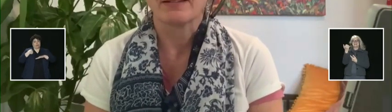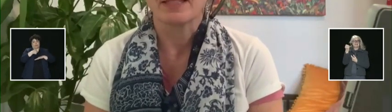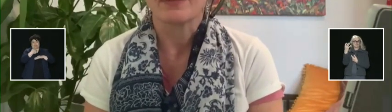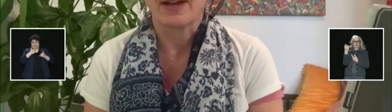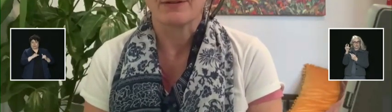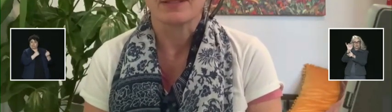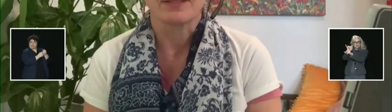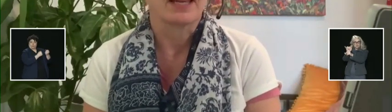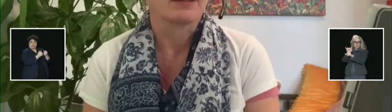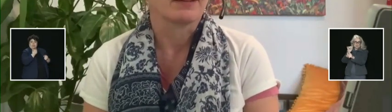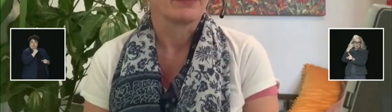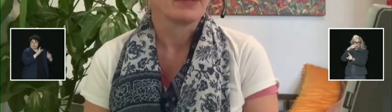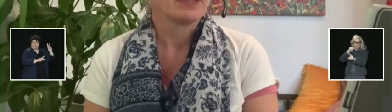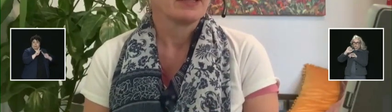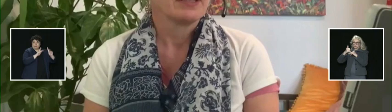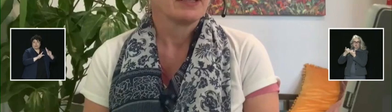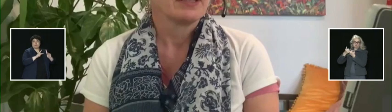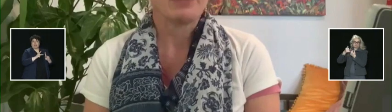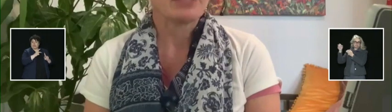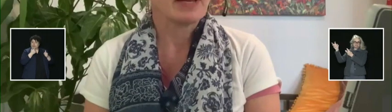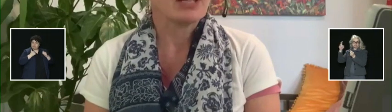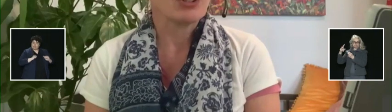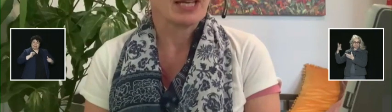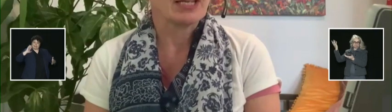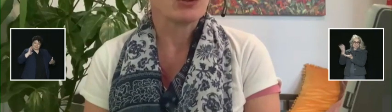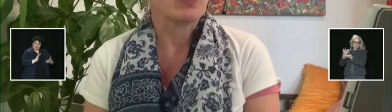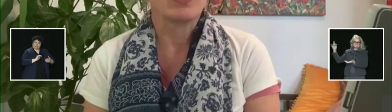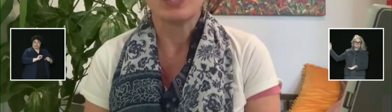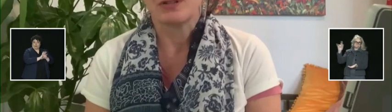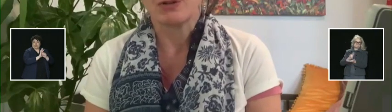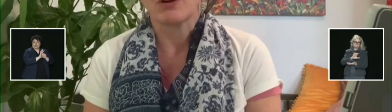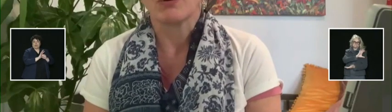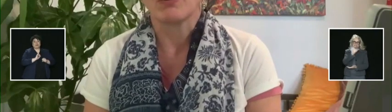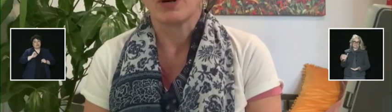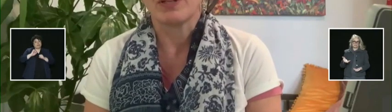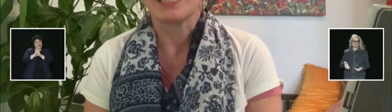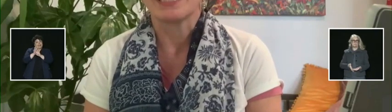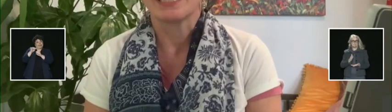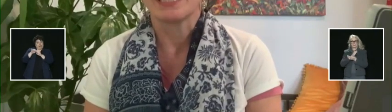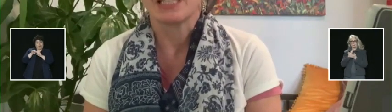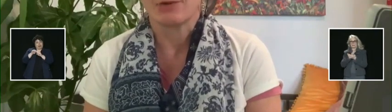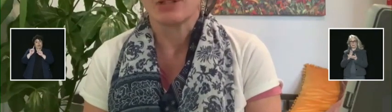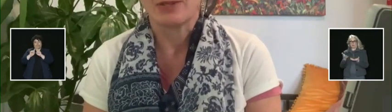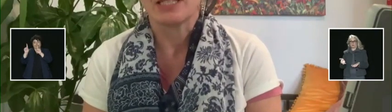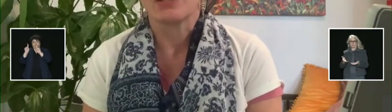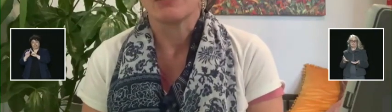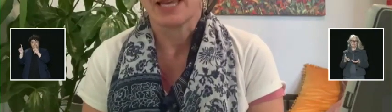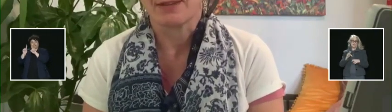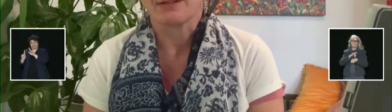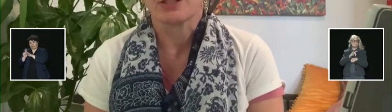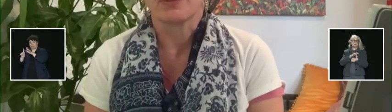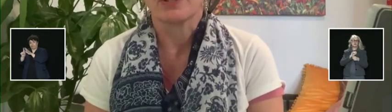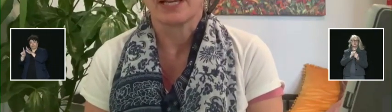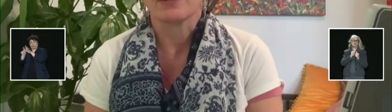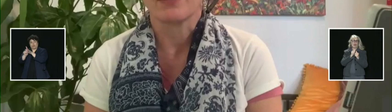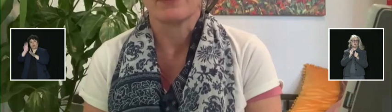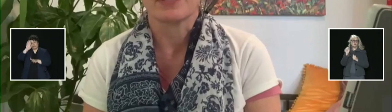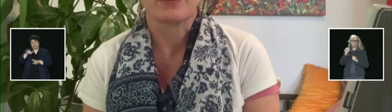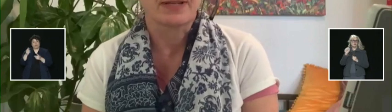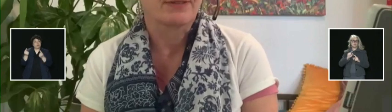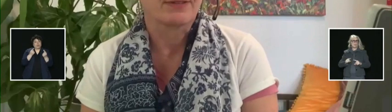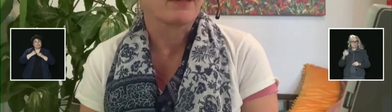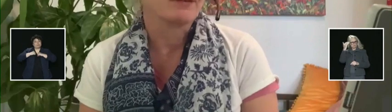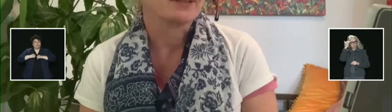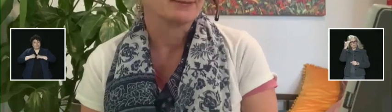Canadians as we battle this virus together. The virus might change, but we do know what we need to do together to